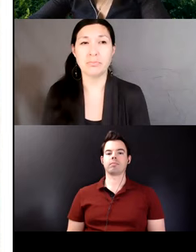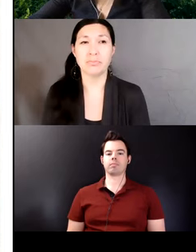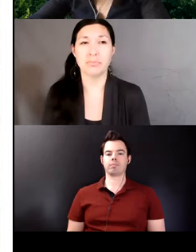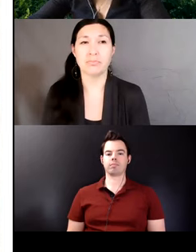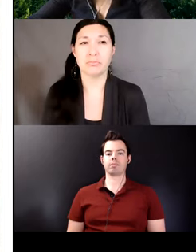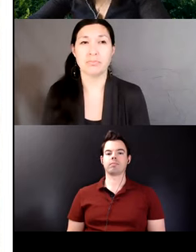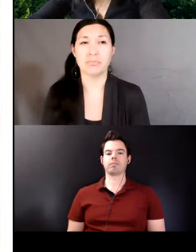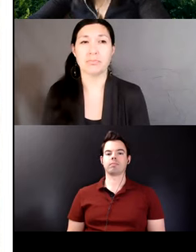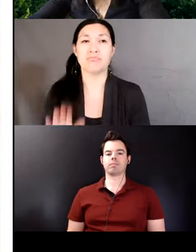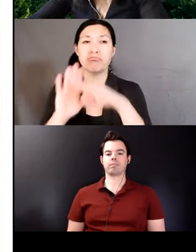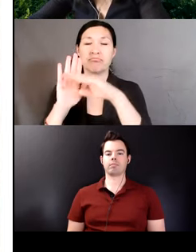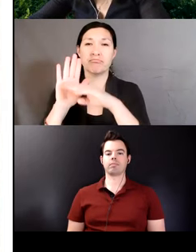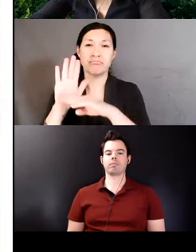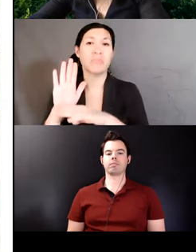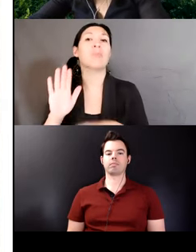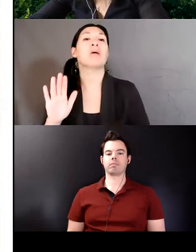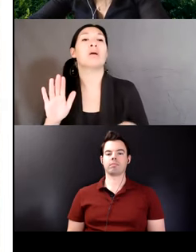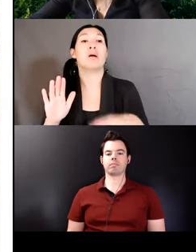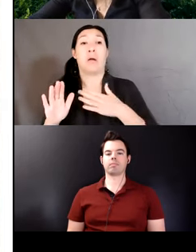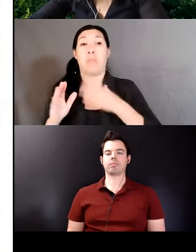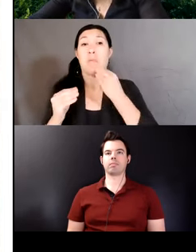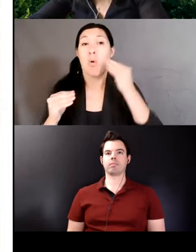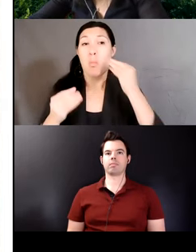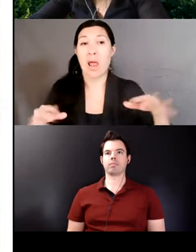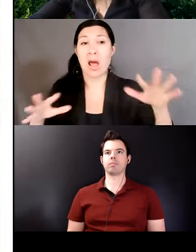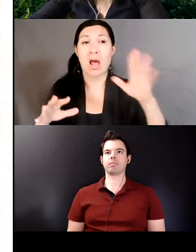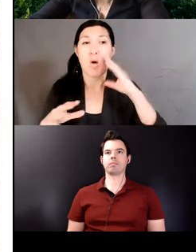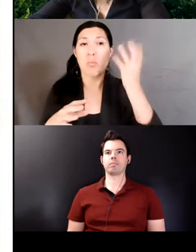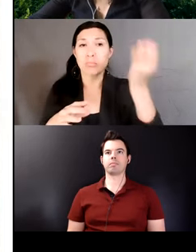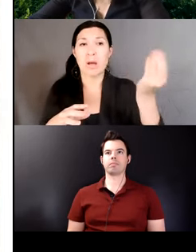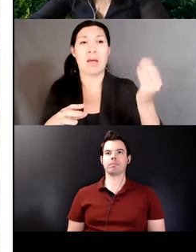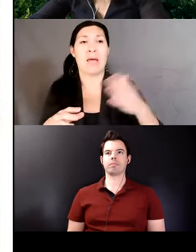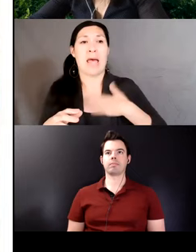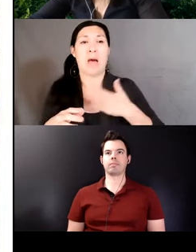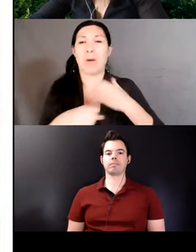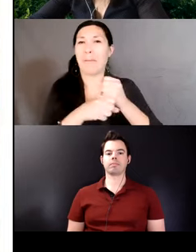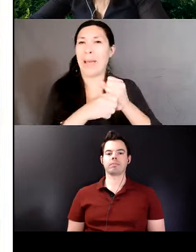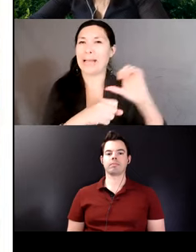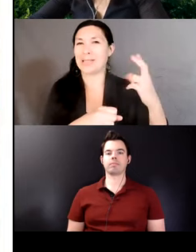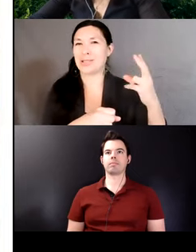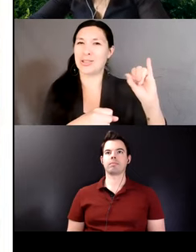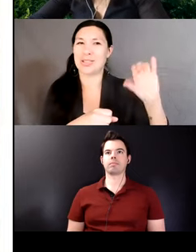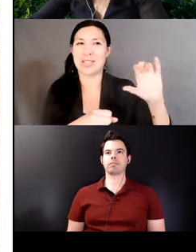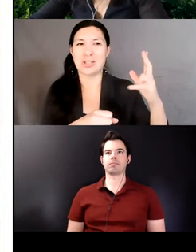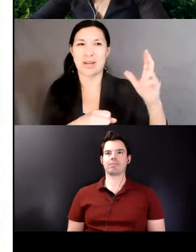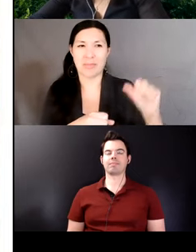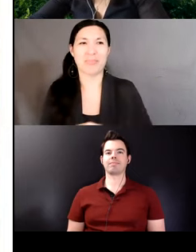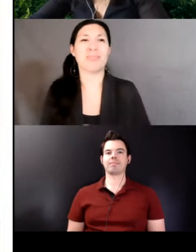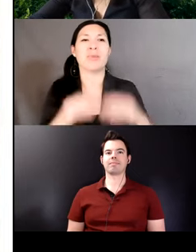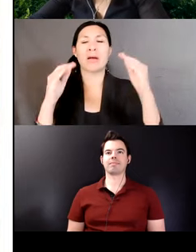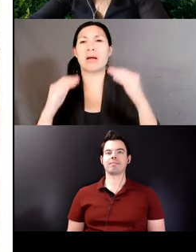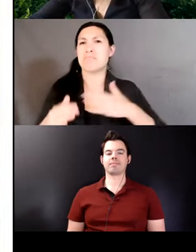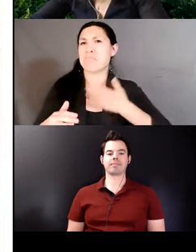In my homeland, I would go and happily make chicha, I would happily sing, I would